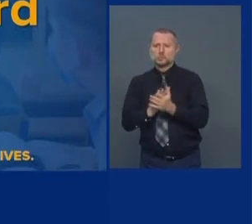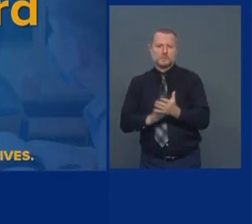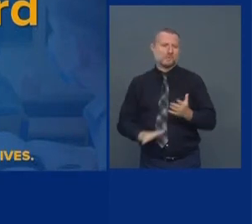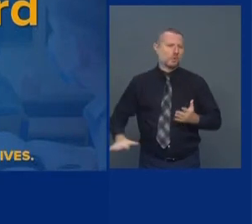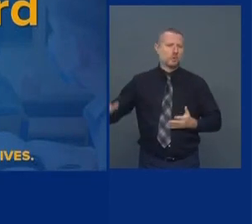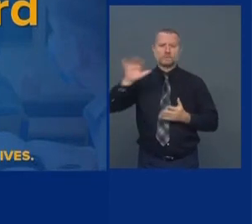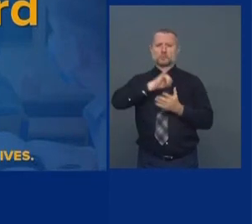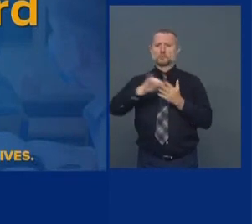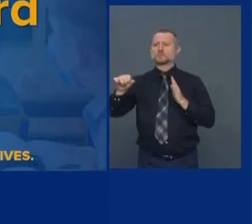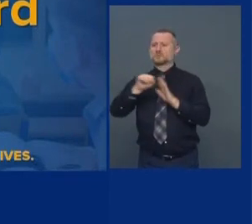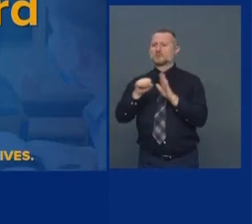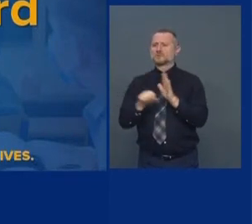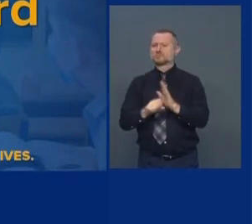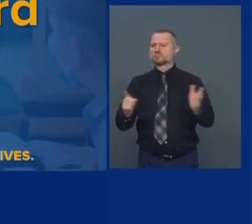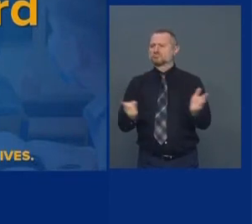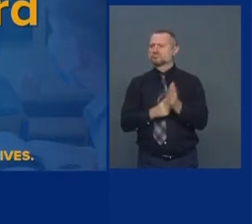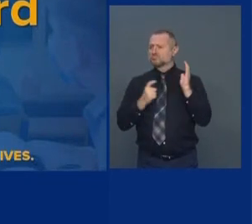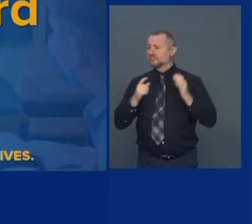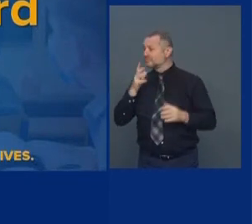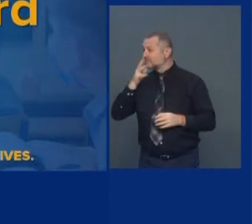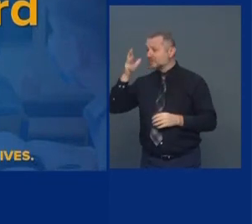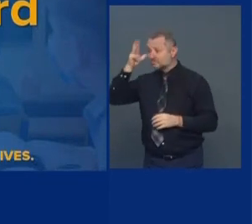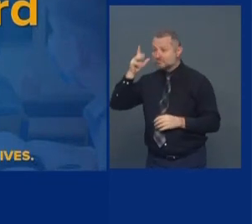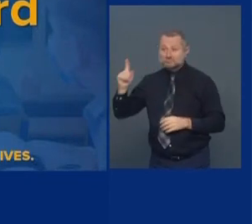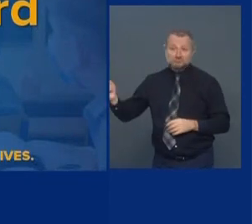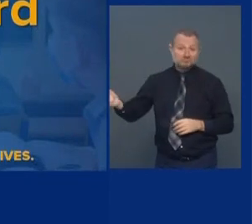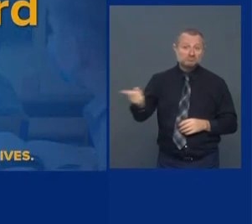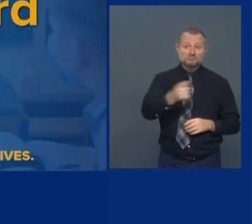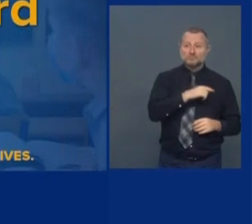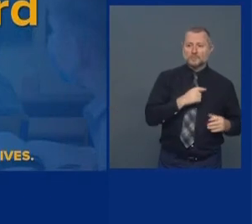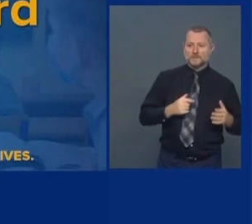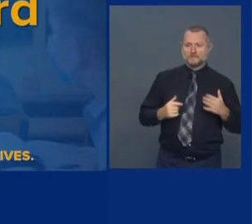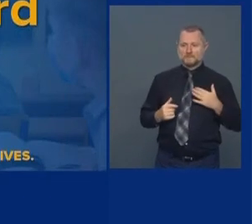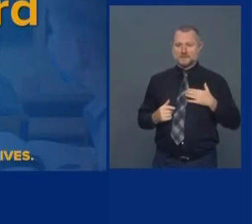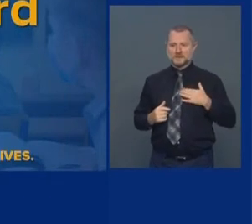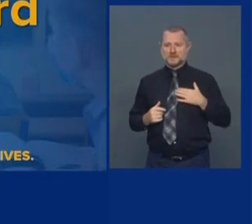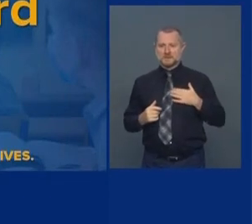Any parent, how's my school doing?